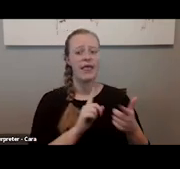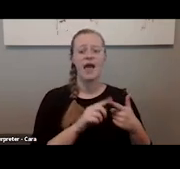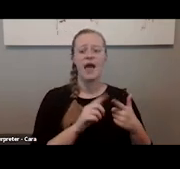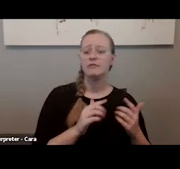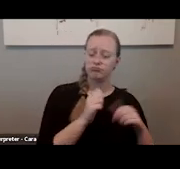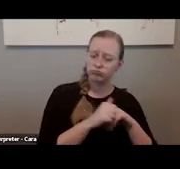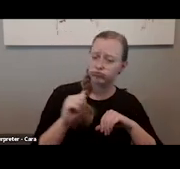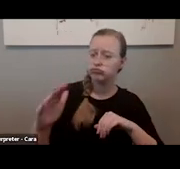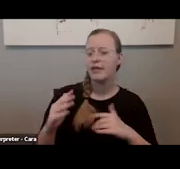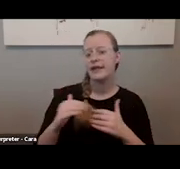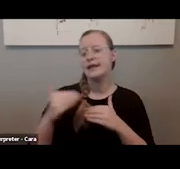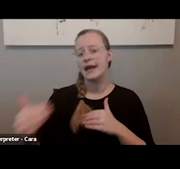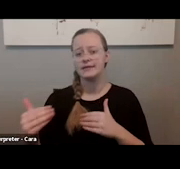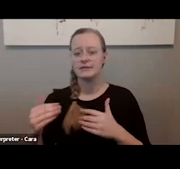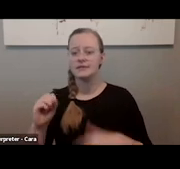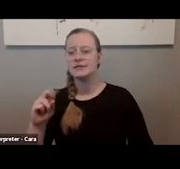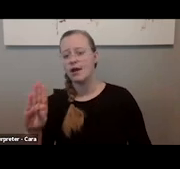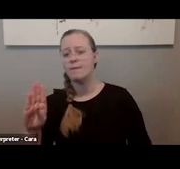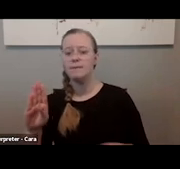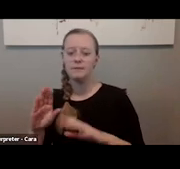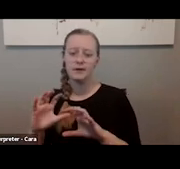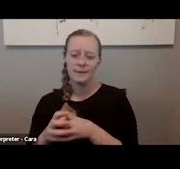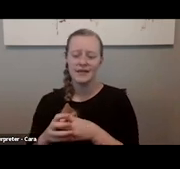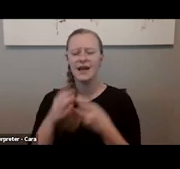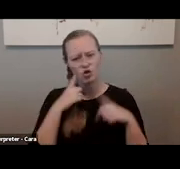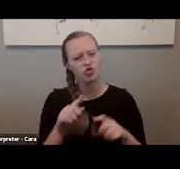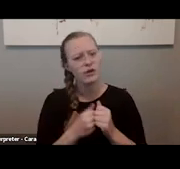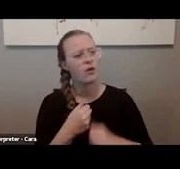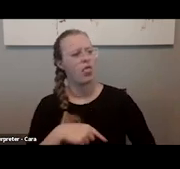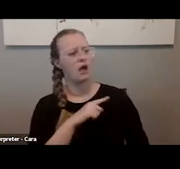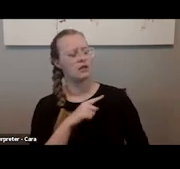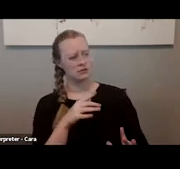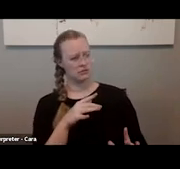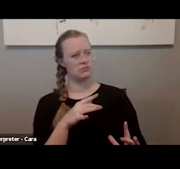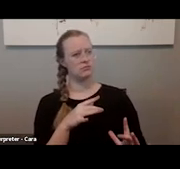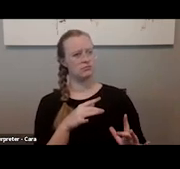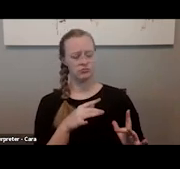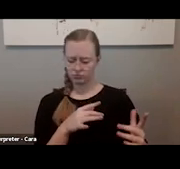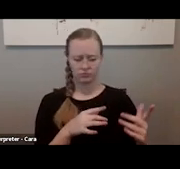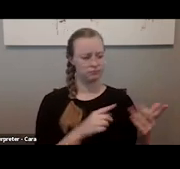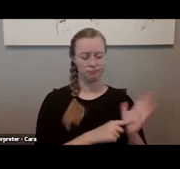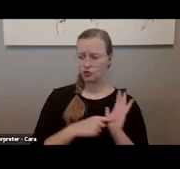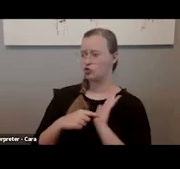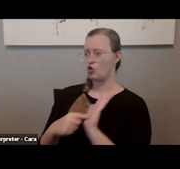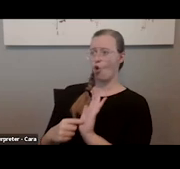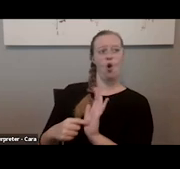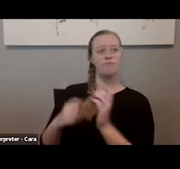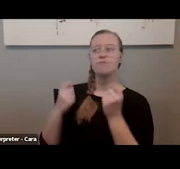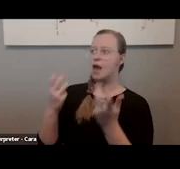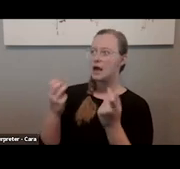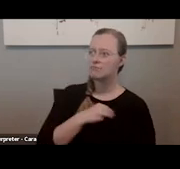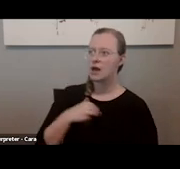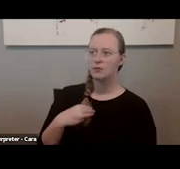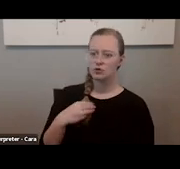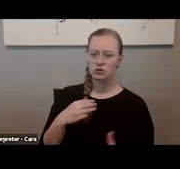case, the Interior Appropriations Subcommittee, and agree with us so that we can show a united front that a great number of members of Congress